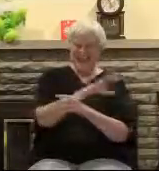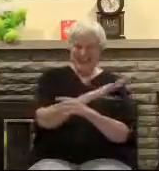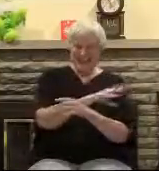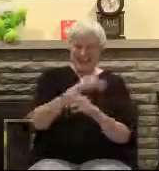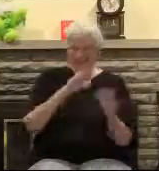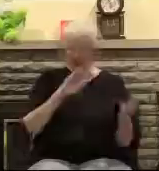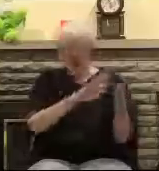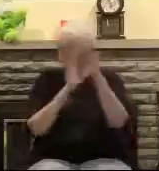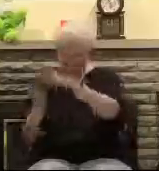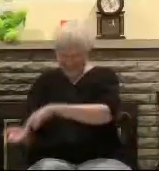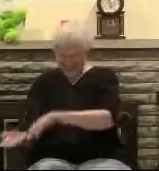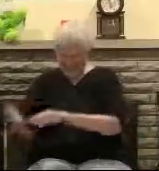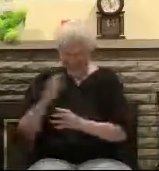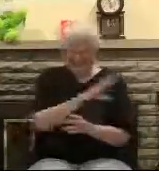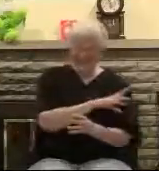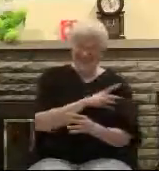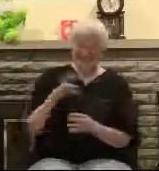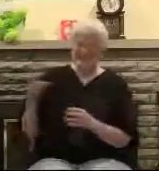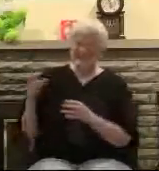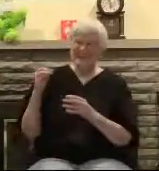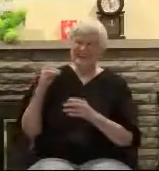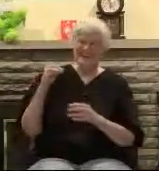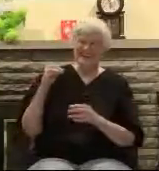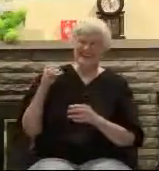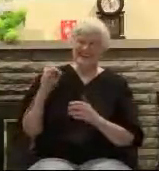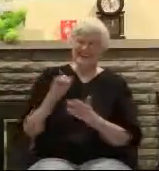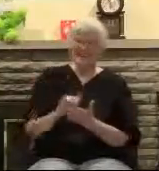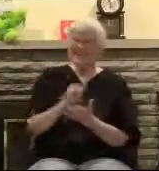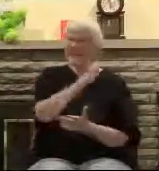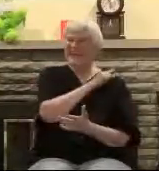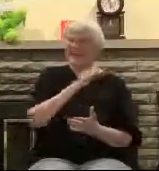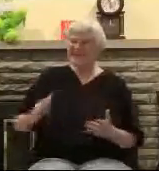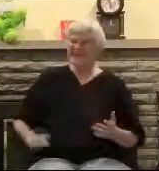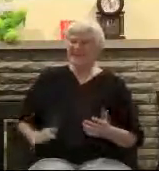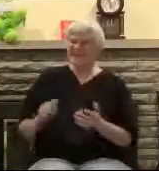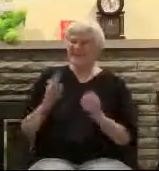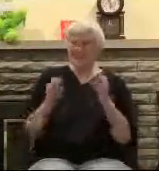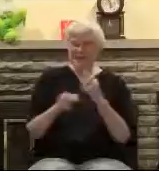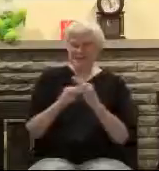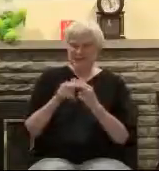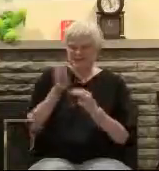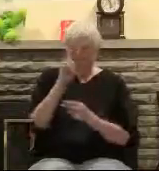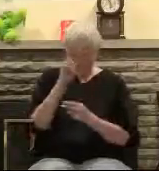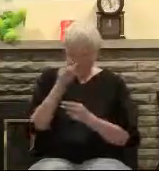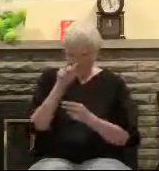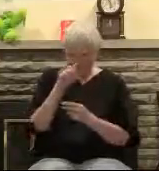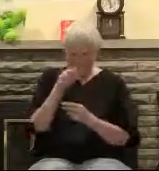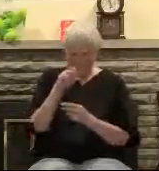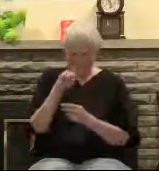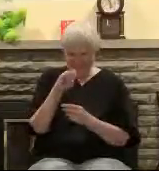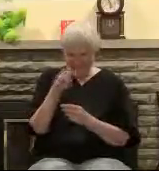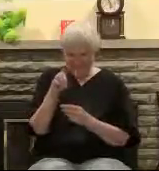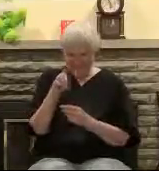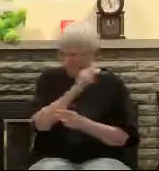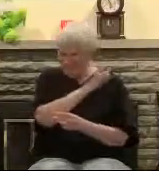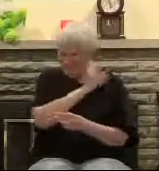-ish BC, Psalms are written like Psalm 22. And he says, They pierced my hands and my feet.